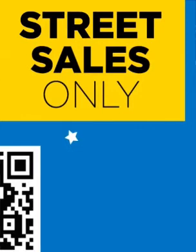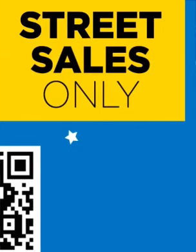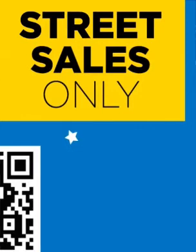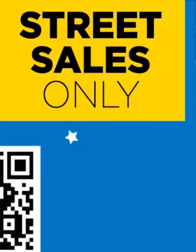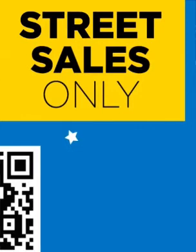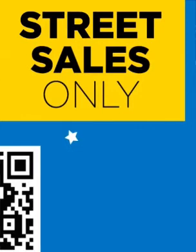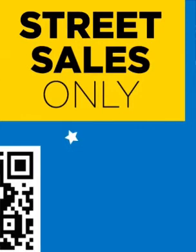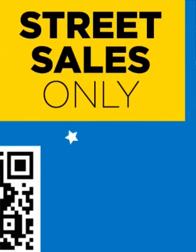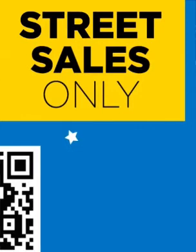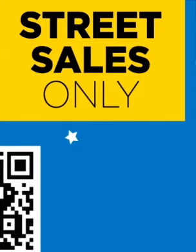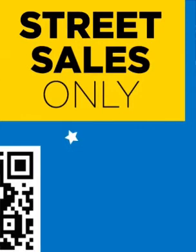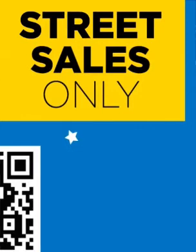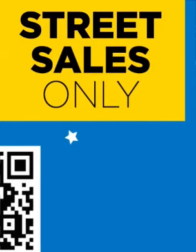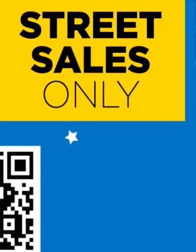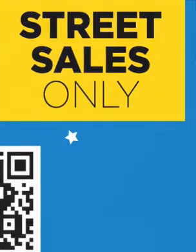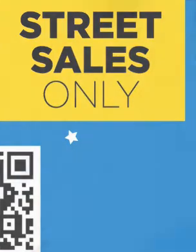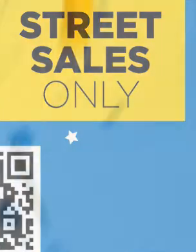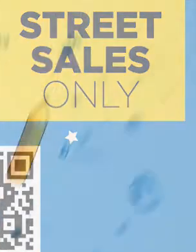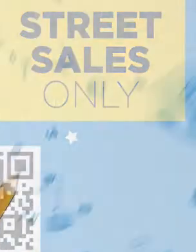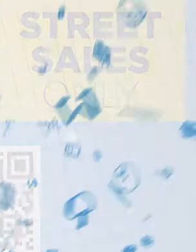fun activities with Zoe and Zoshi.